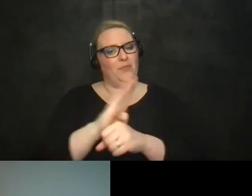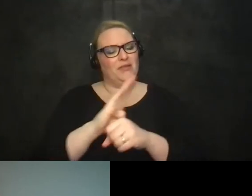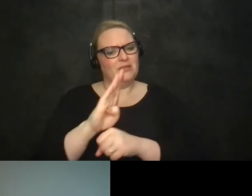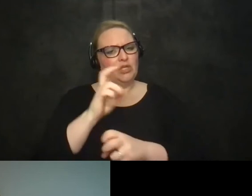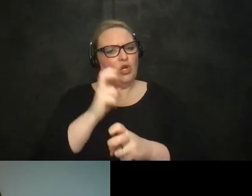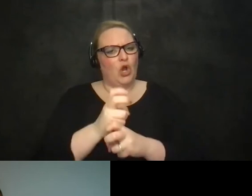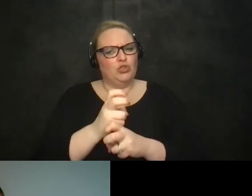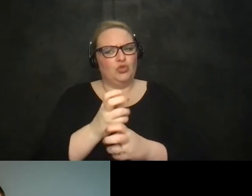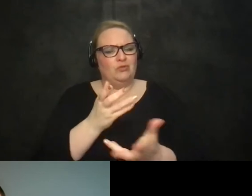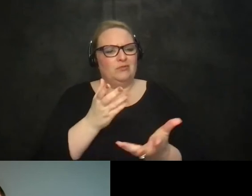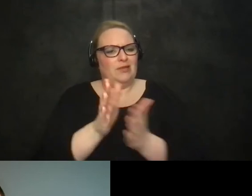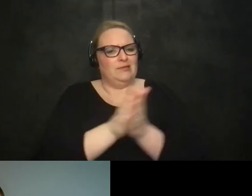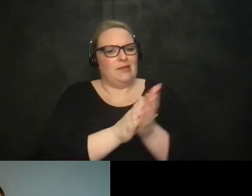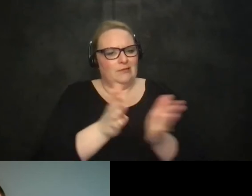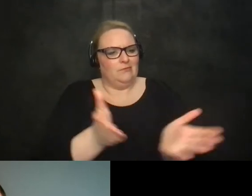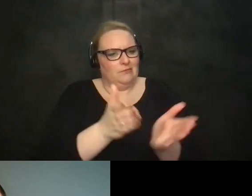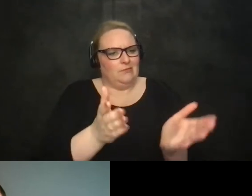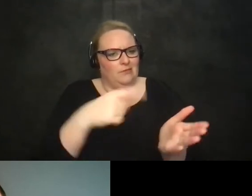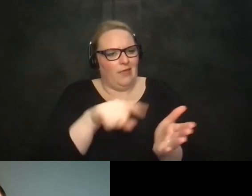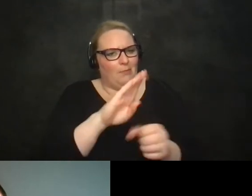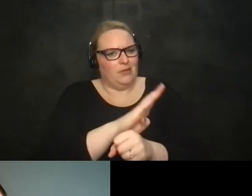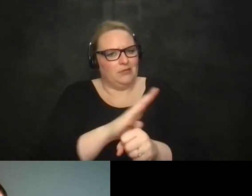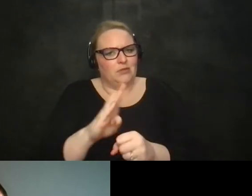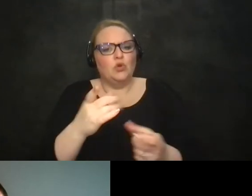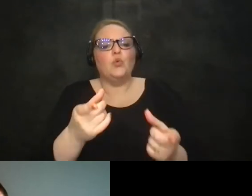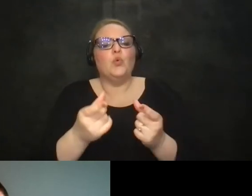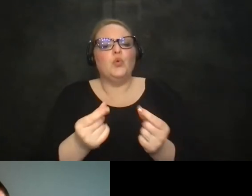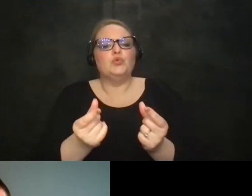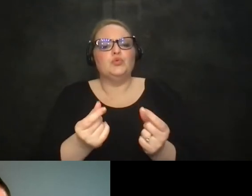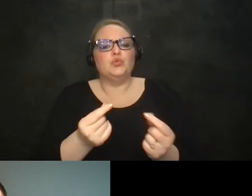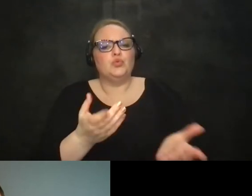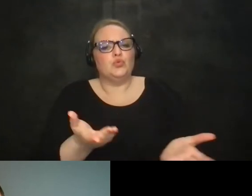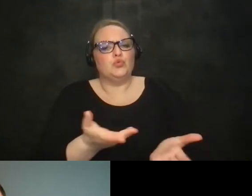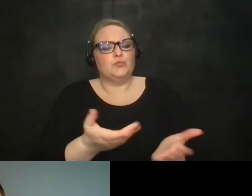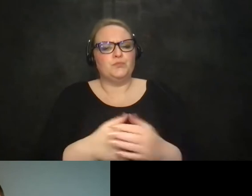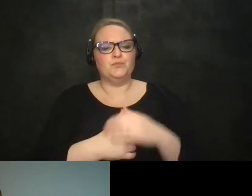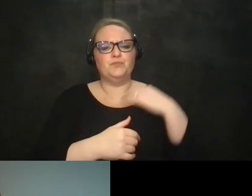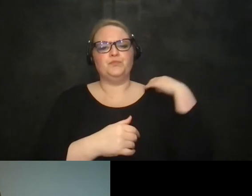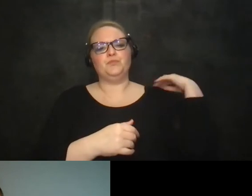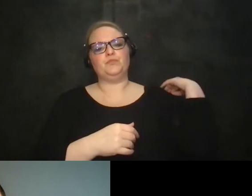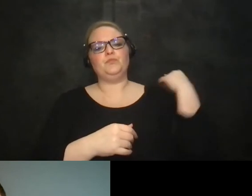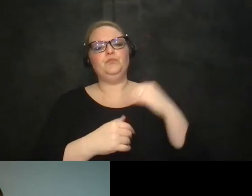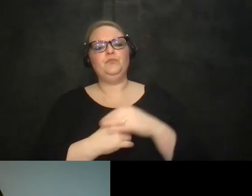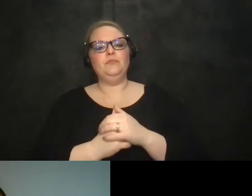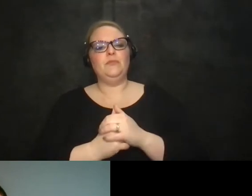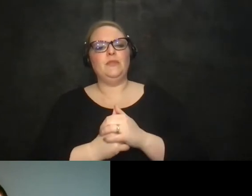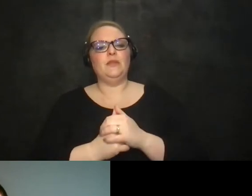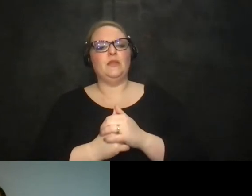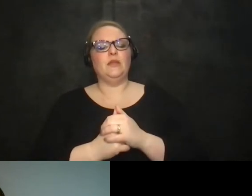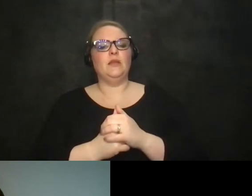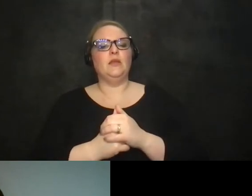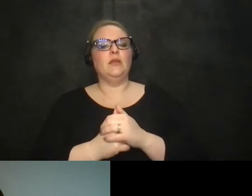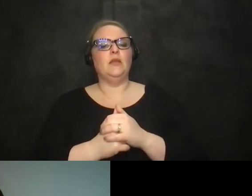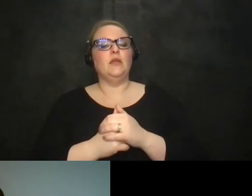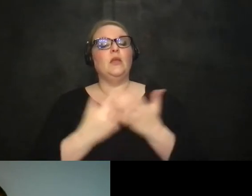from that for your practice who would you point small businesses towards well i think that